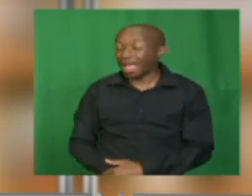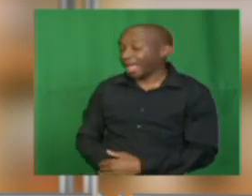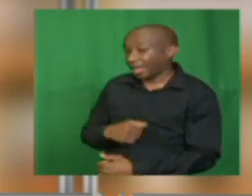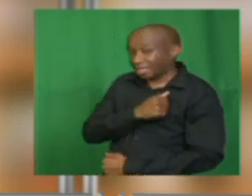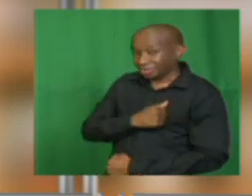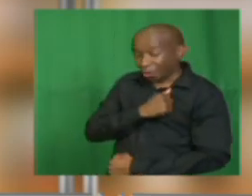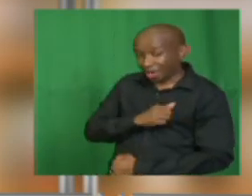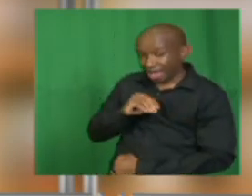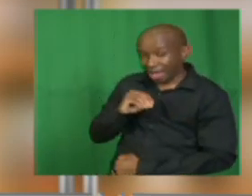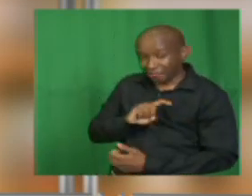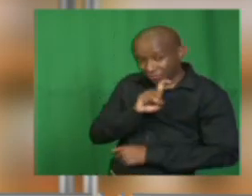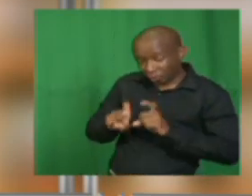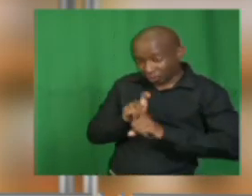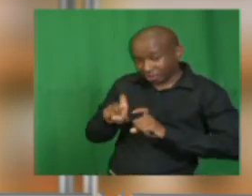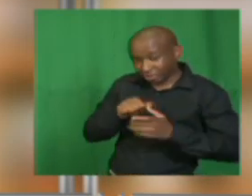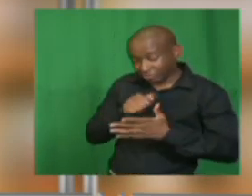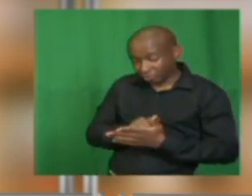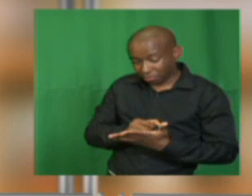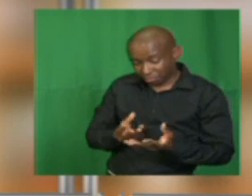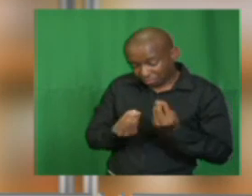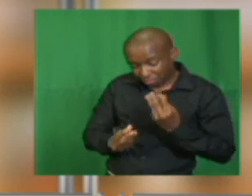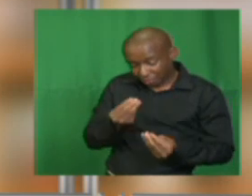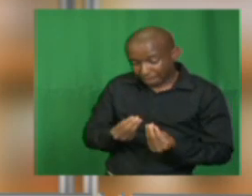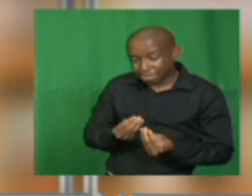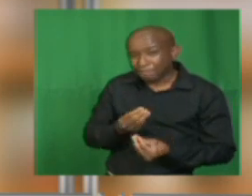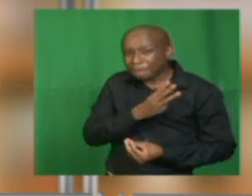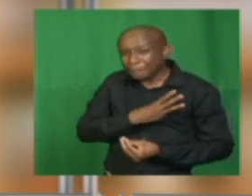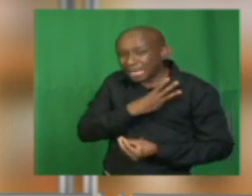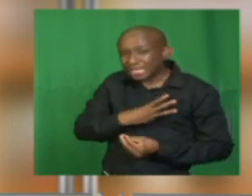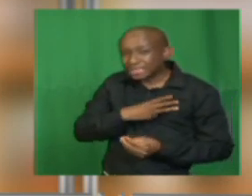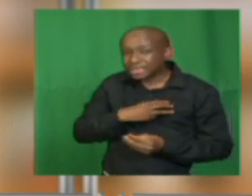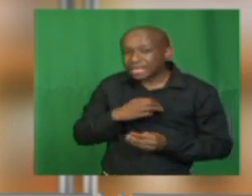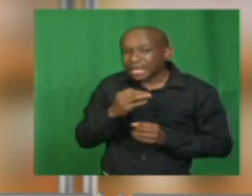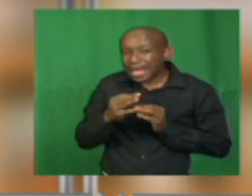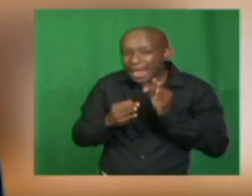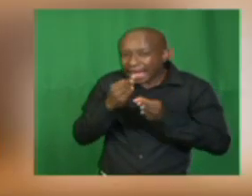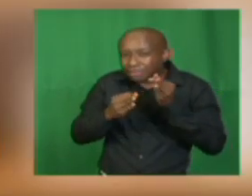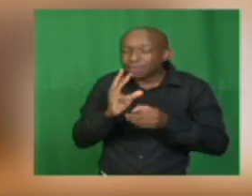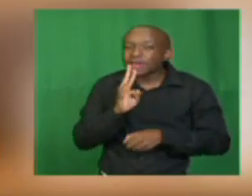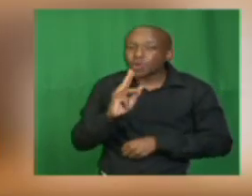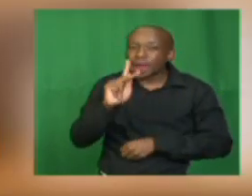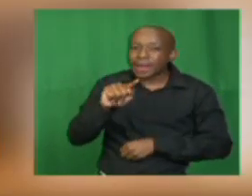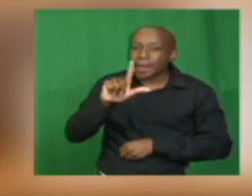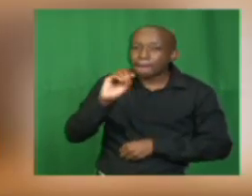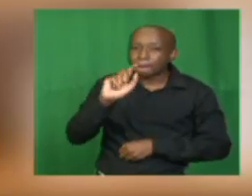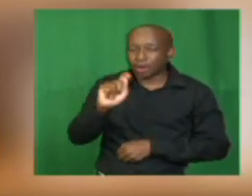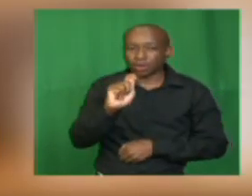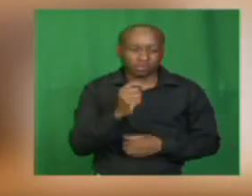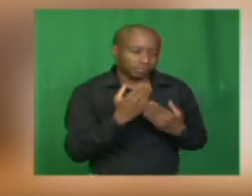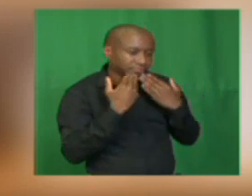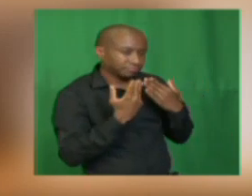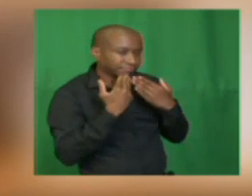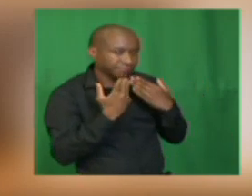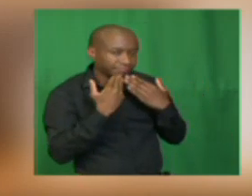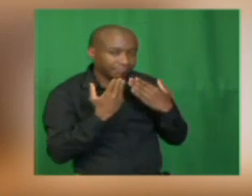sir there's a question from the viewer which says can you please explain the word plot thank you lerato